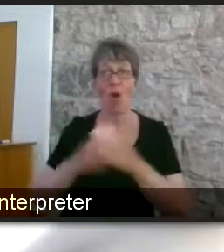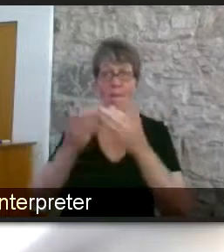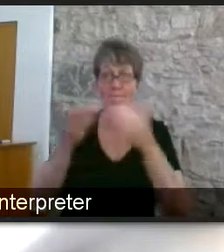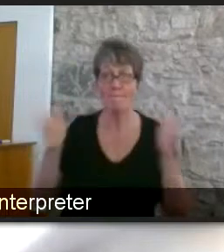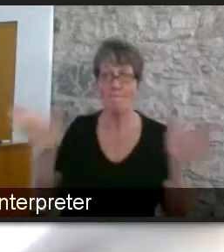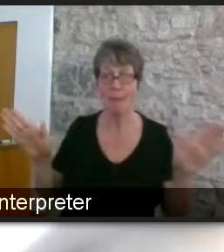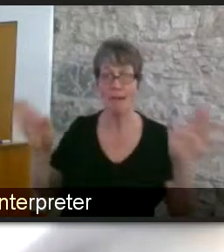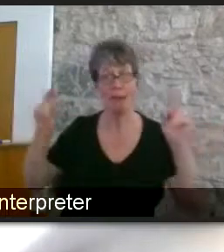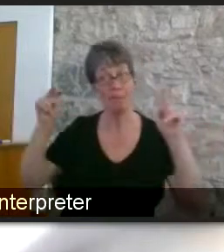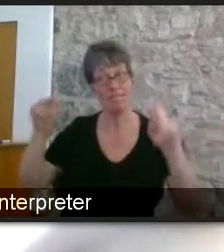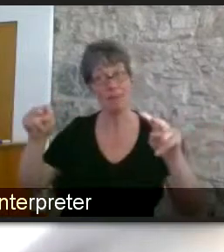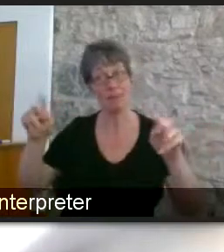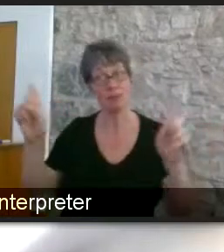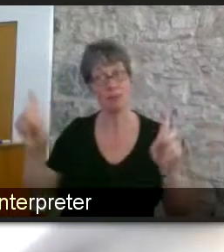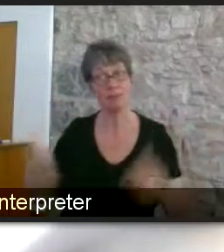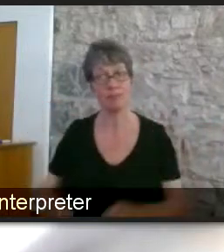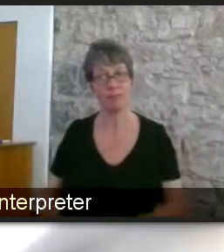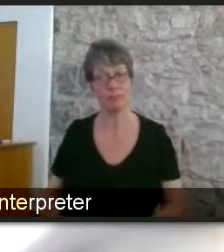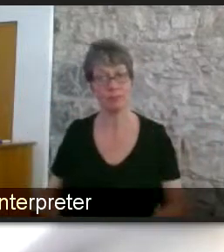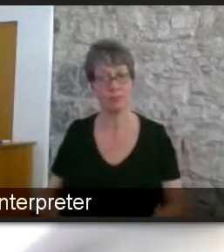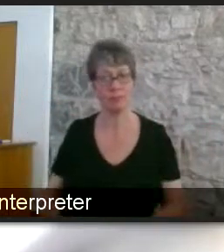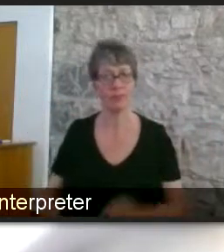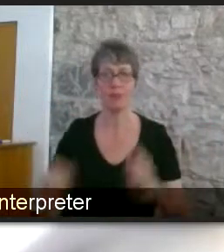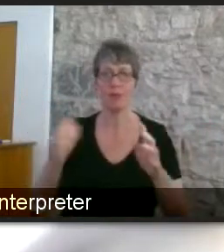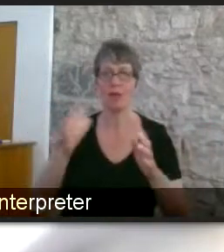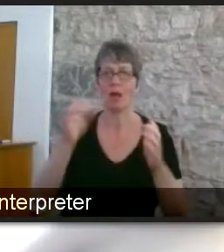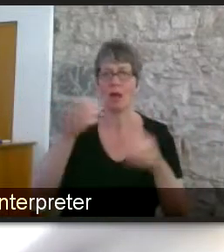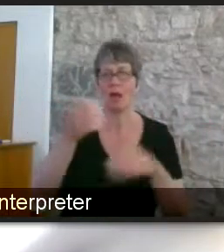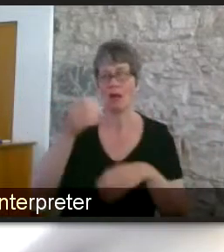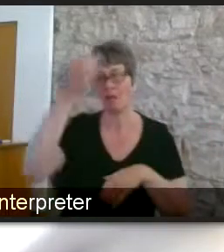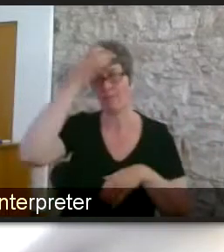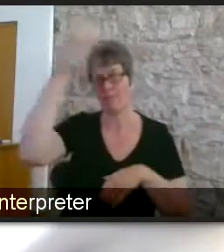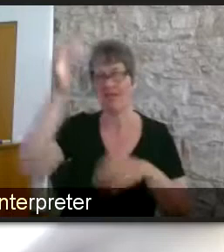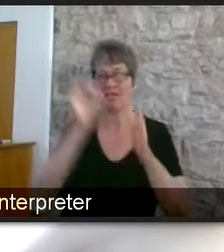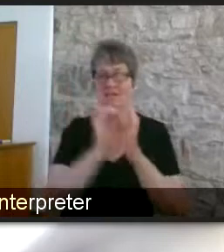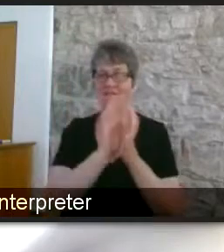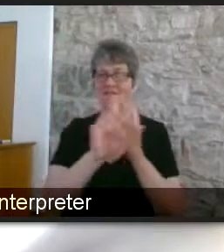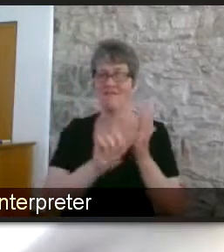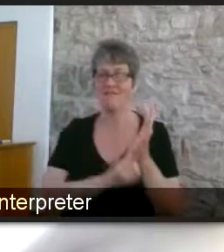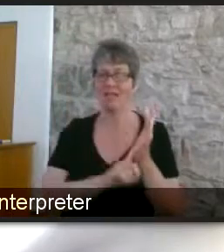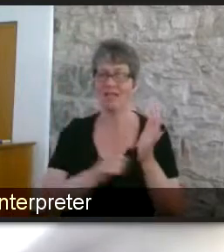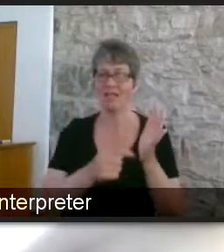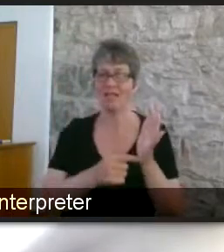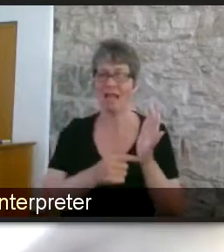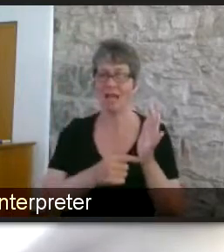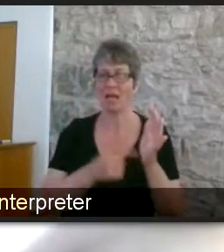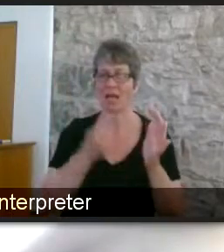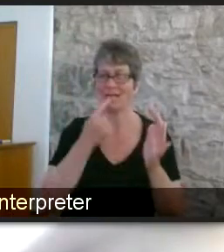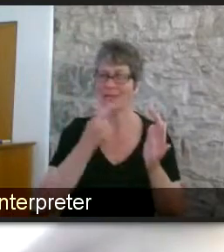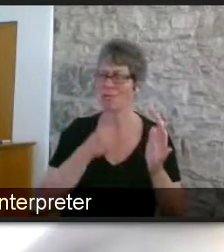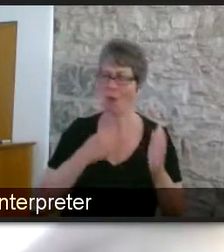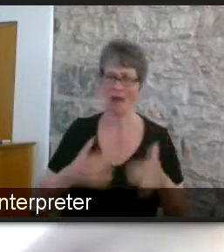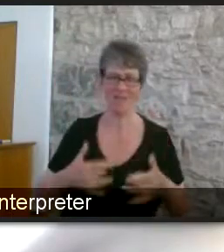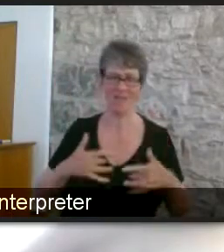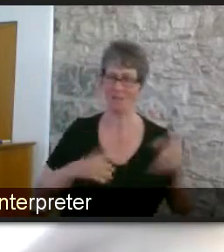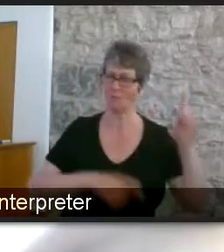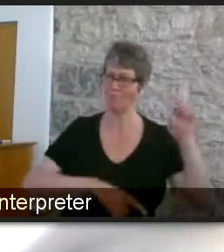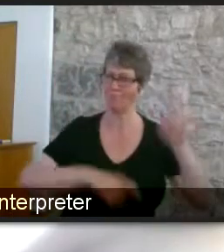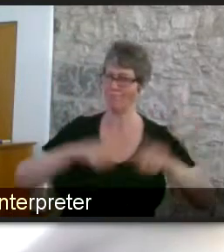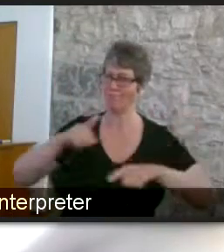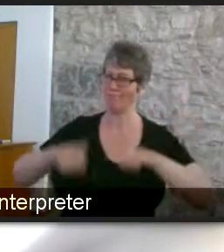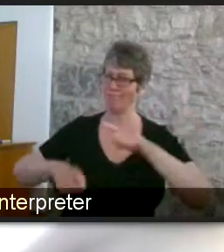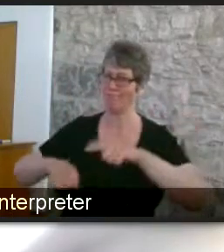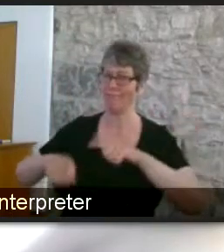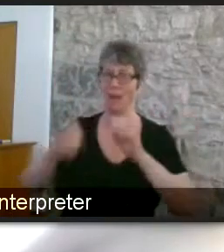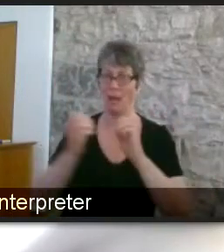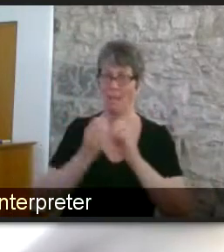um i think it's a really mixed bag out there i think what bella particularly related to before is